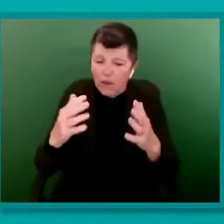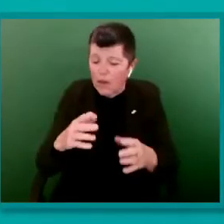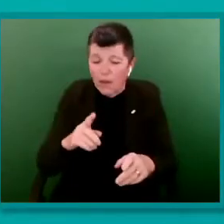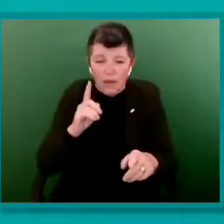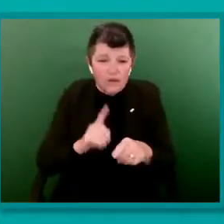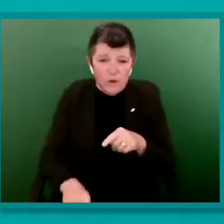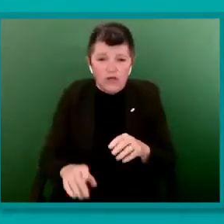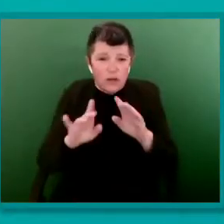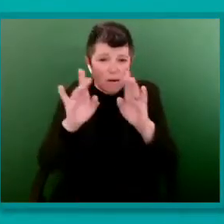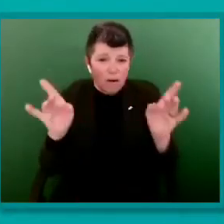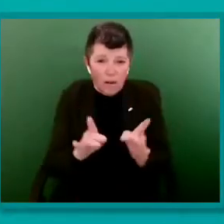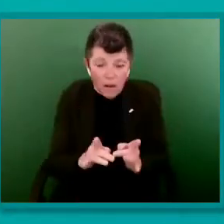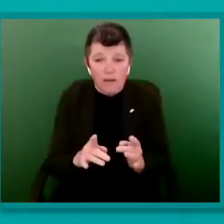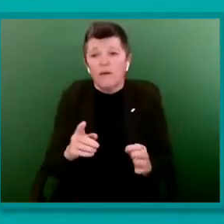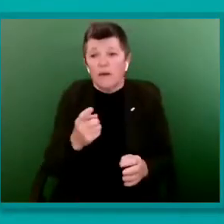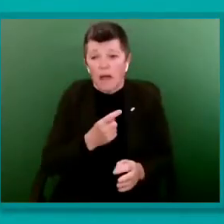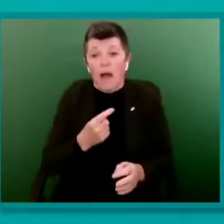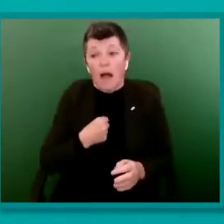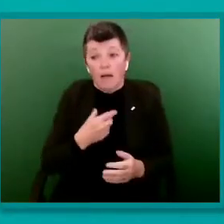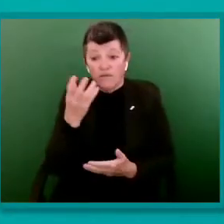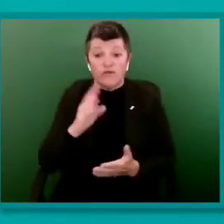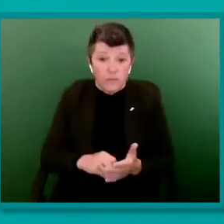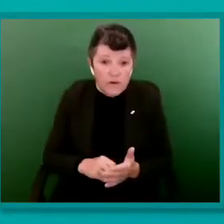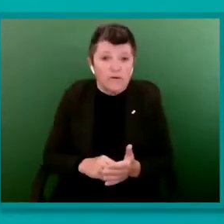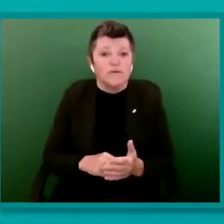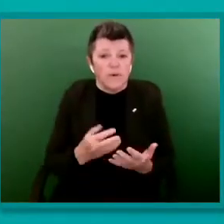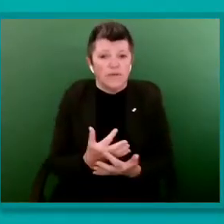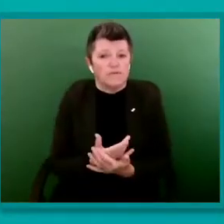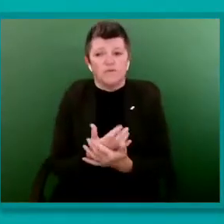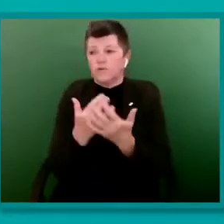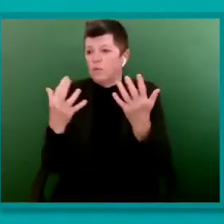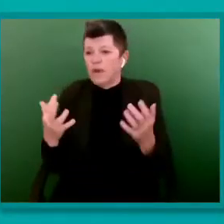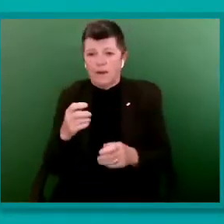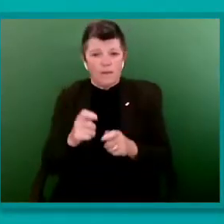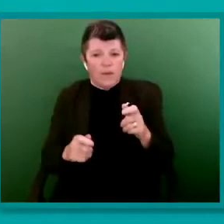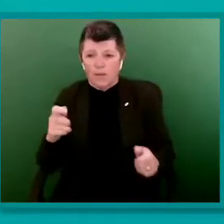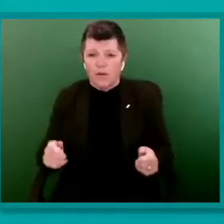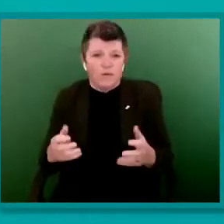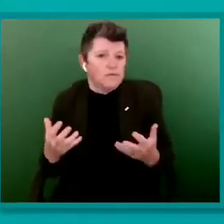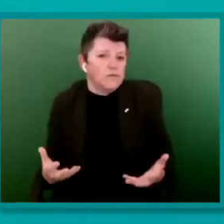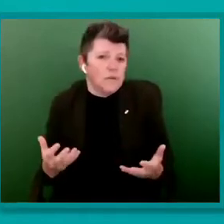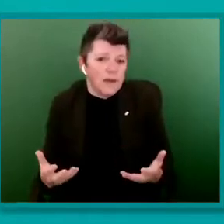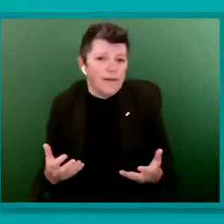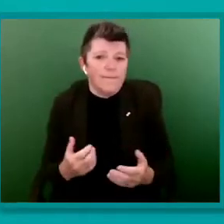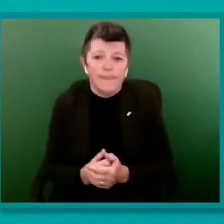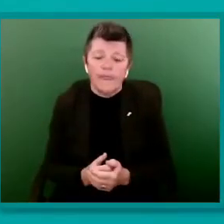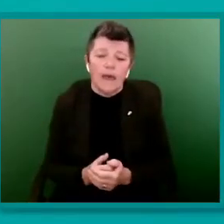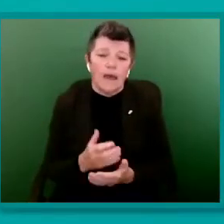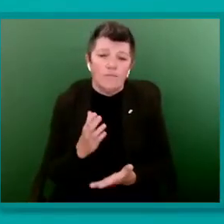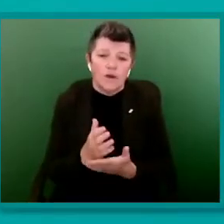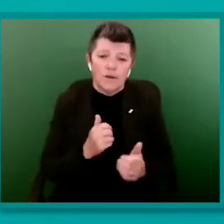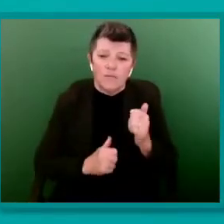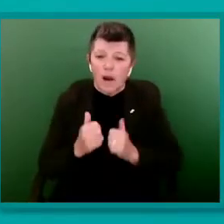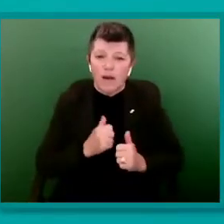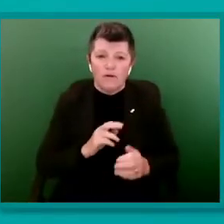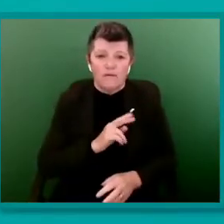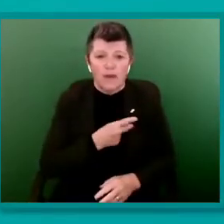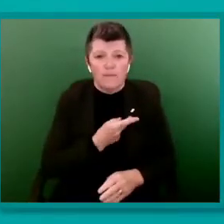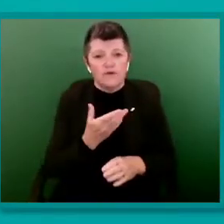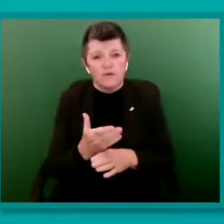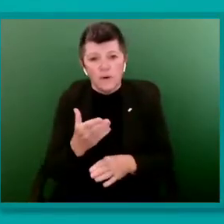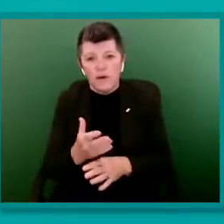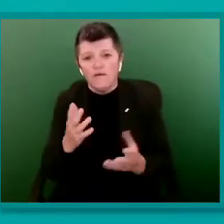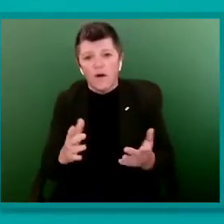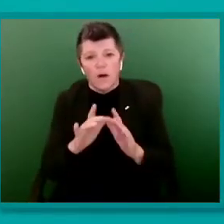experienced alongside far too many of us present today. I'm really proud of the work that Labour's doing on online harms to hold